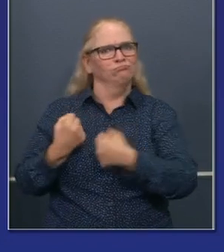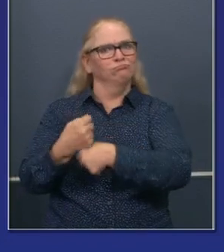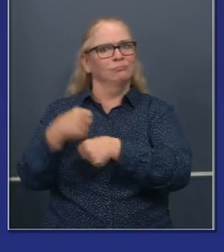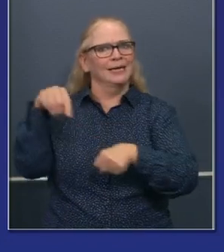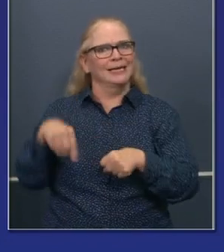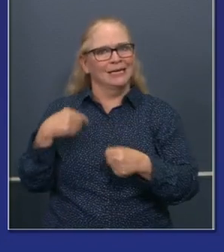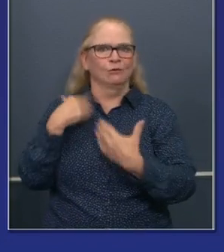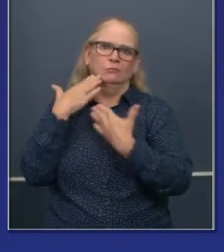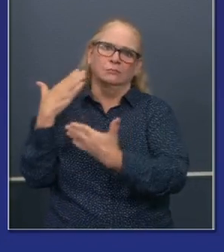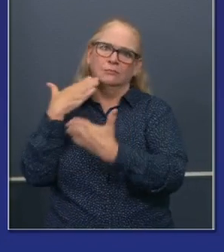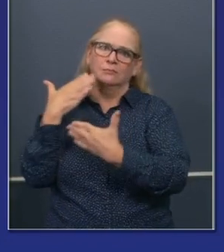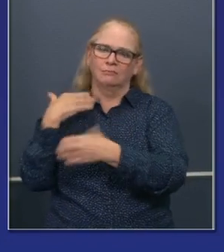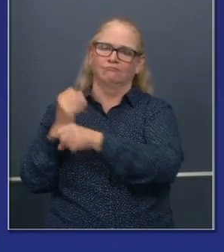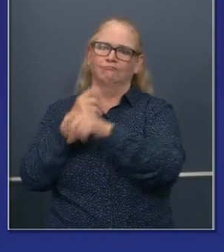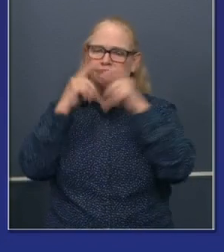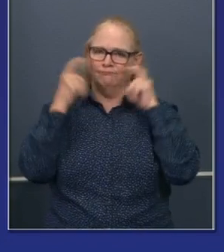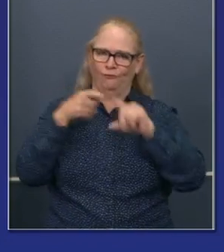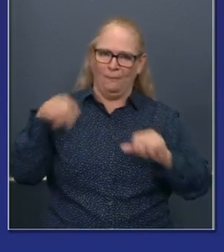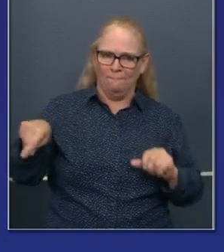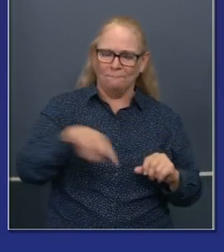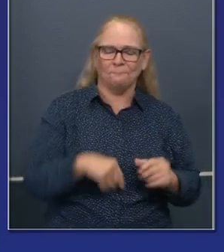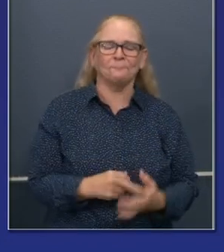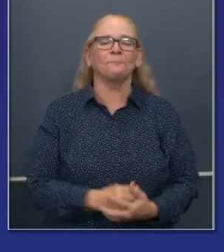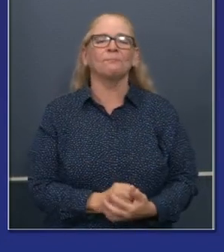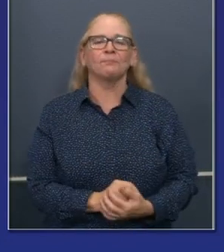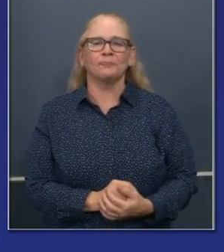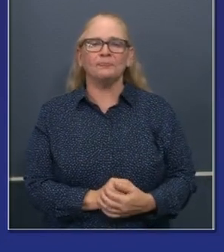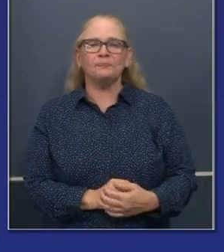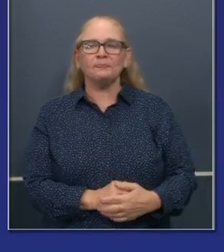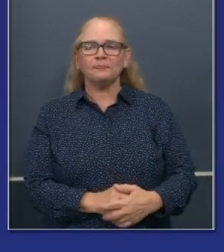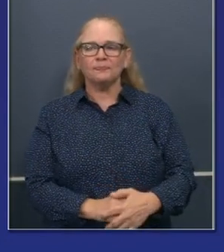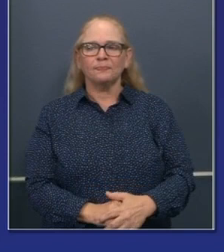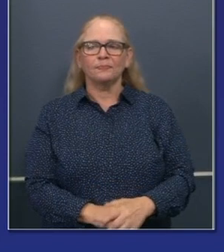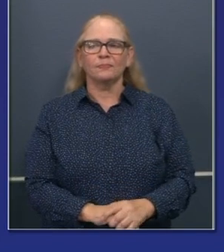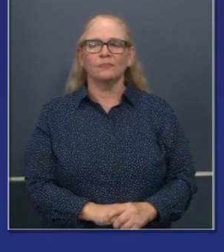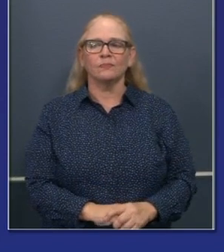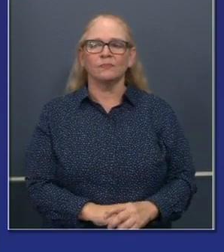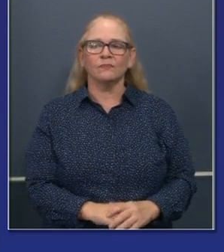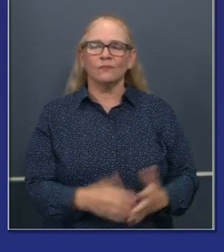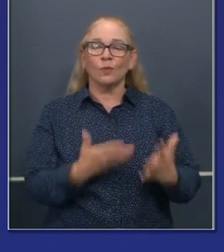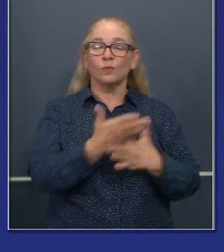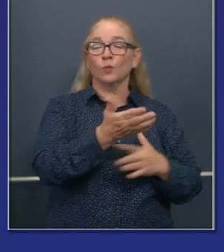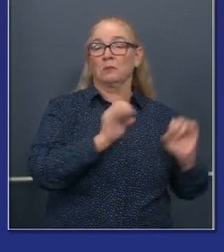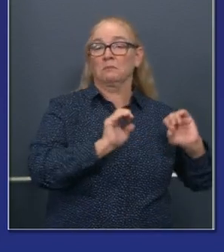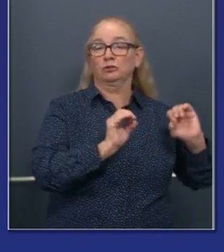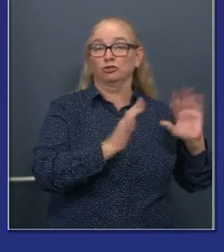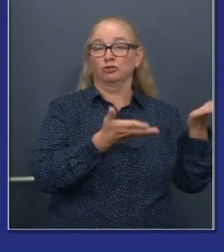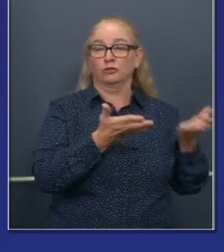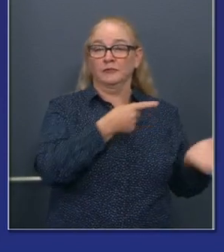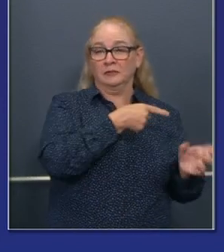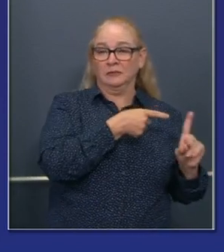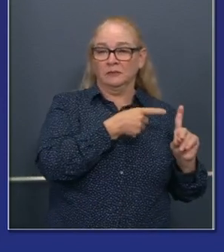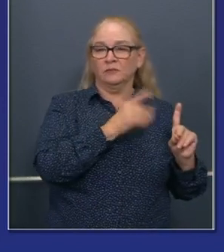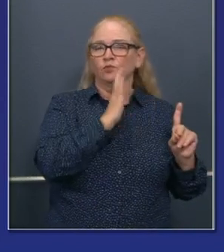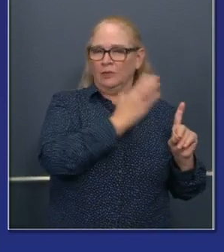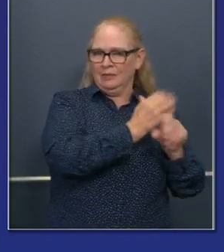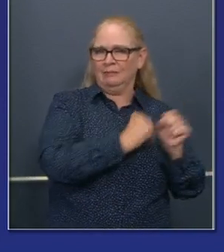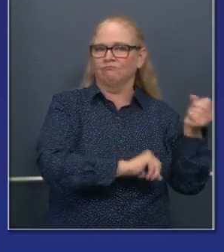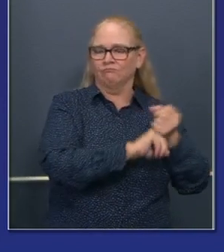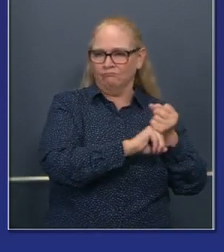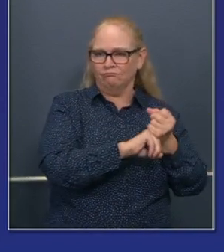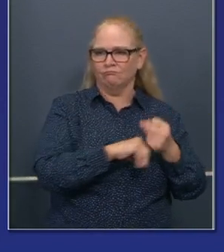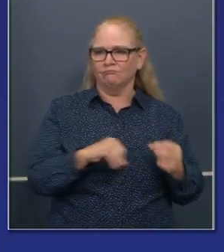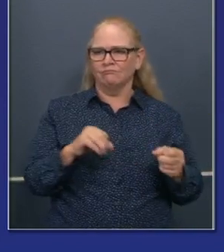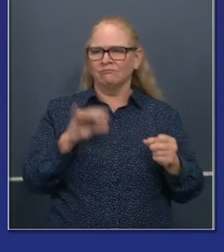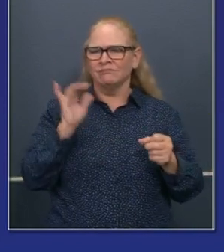cycle of engagement with the state procurement, uh, through the Office of Emergency Services into a county and a community creating jobs, creating